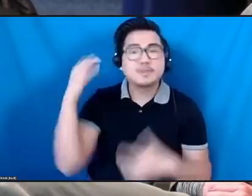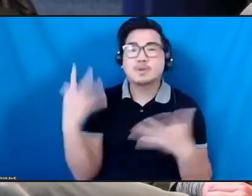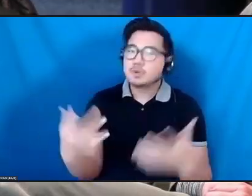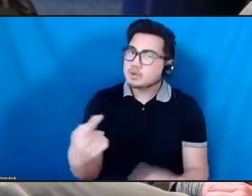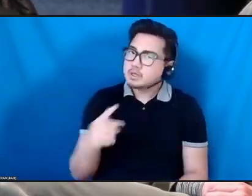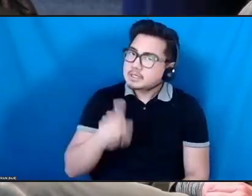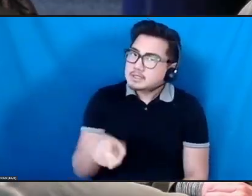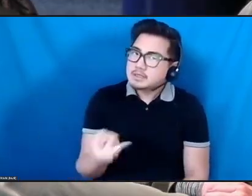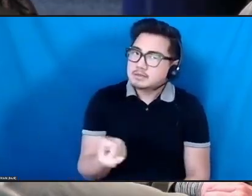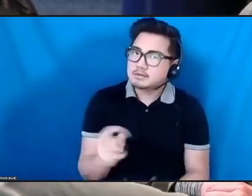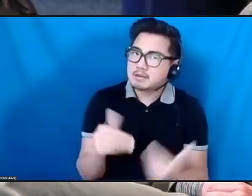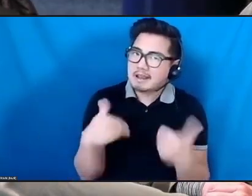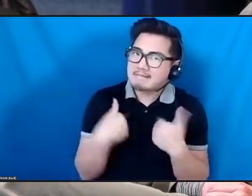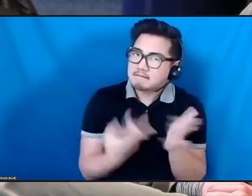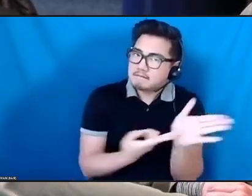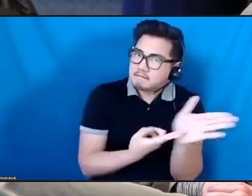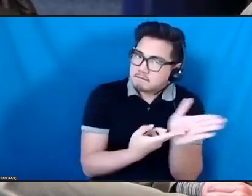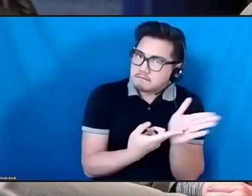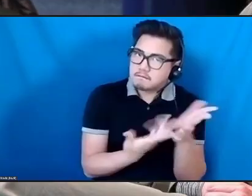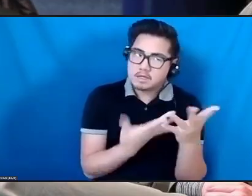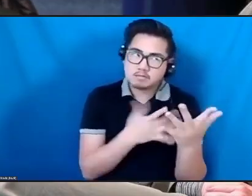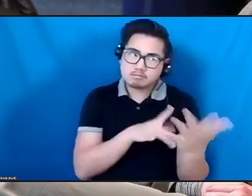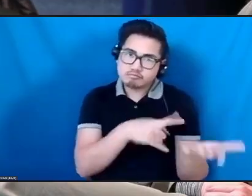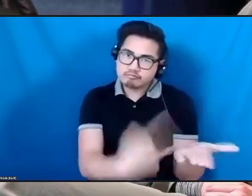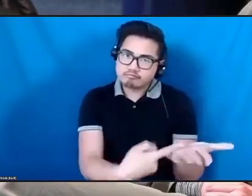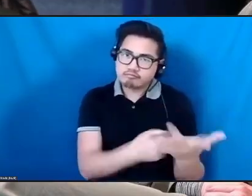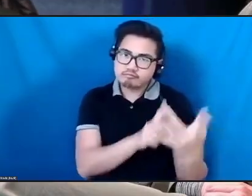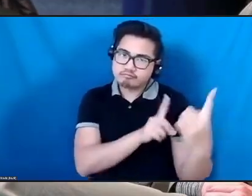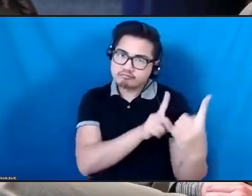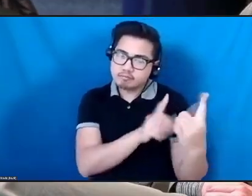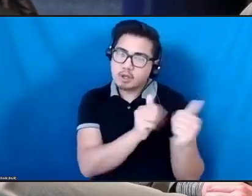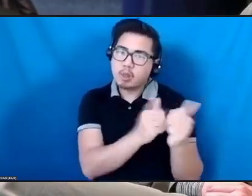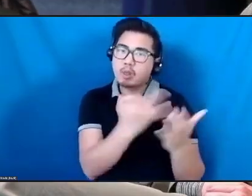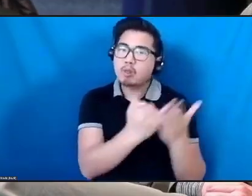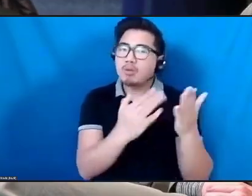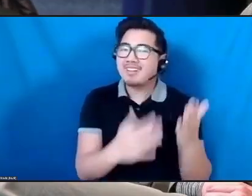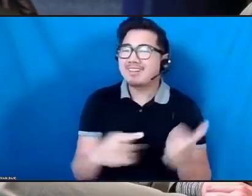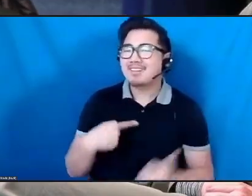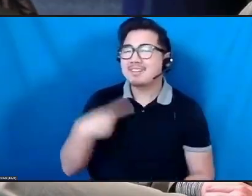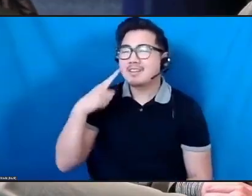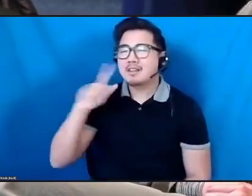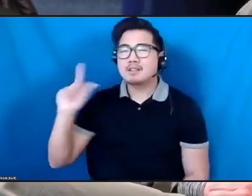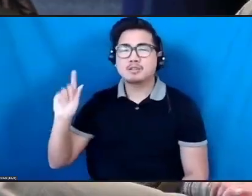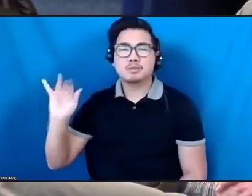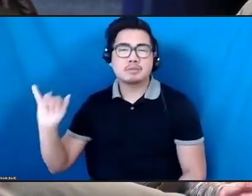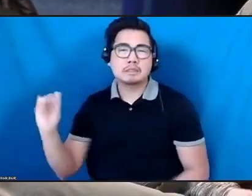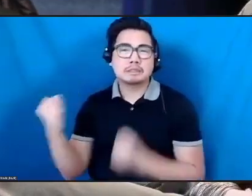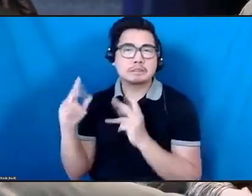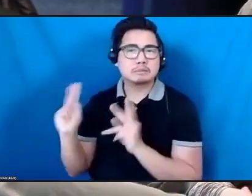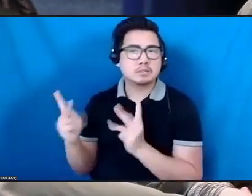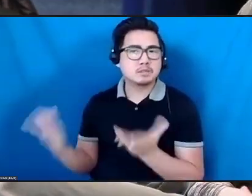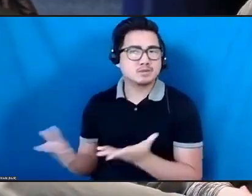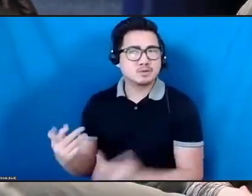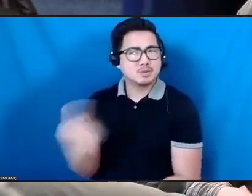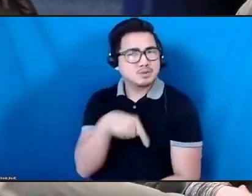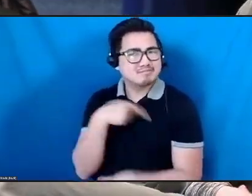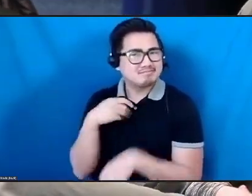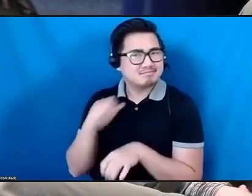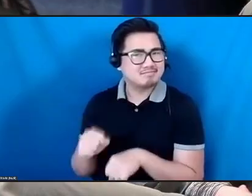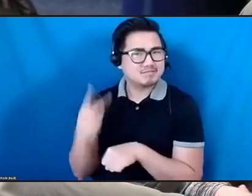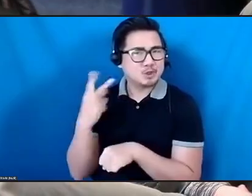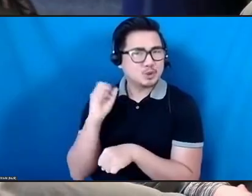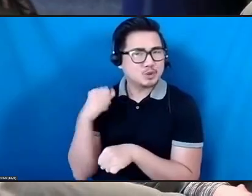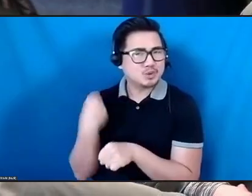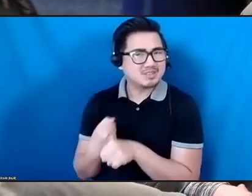that I work with. I think Lindsay and I, with a lot of people here, spent two years having like really